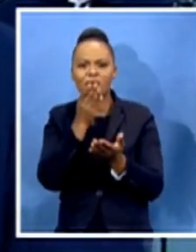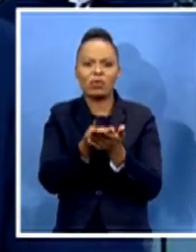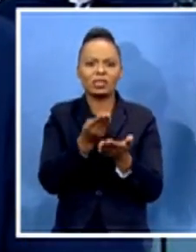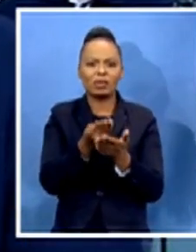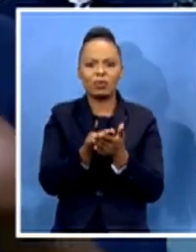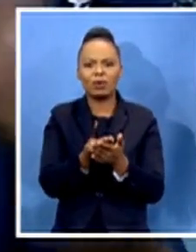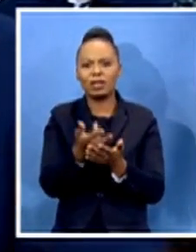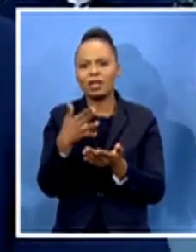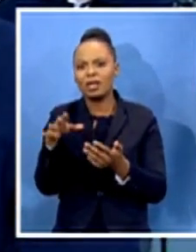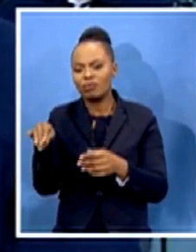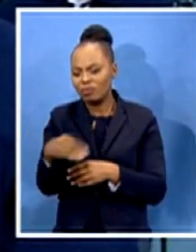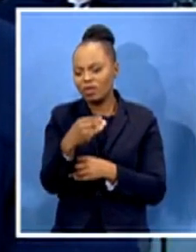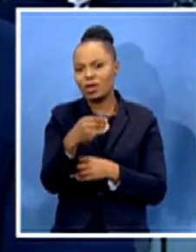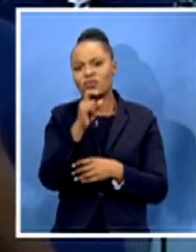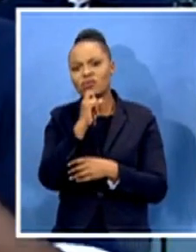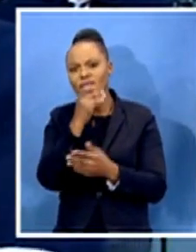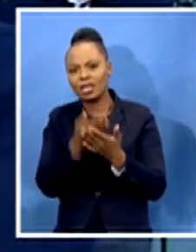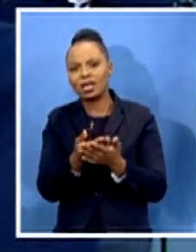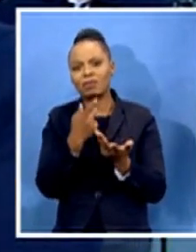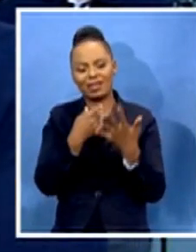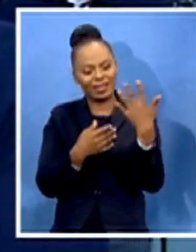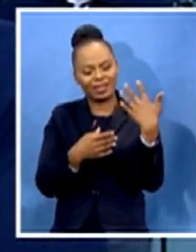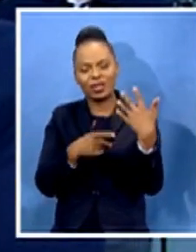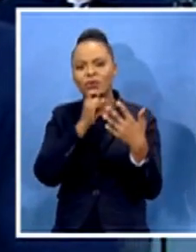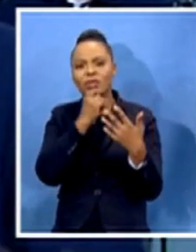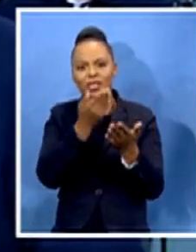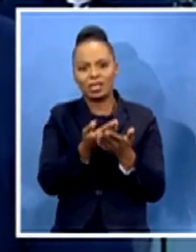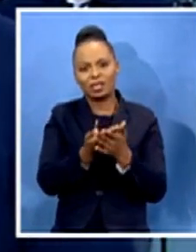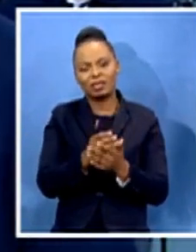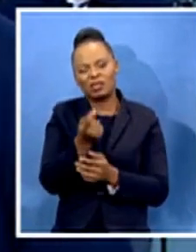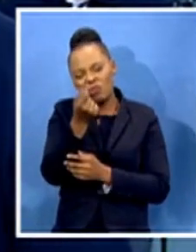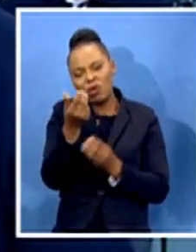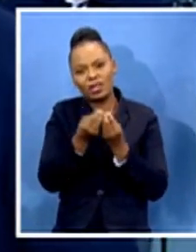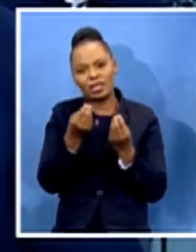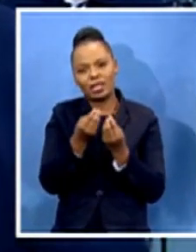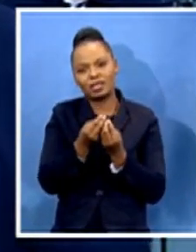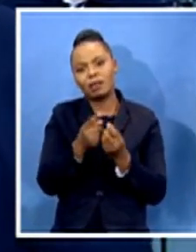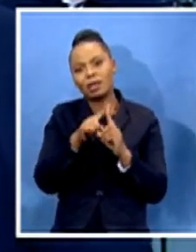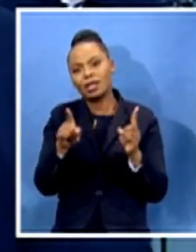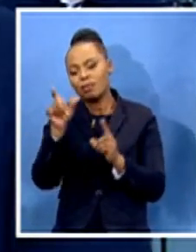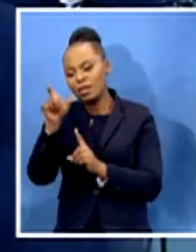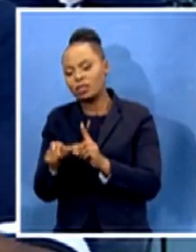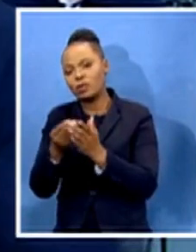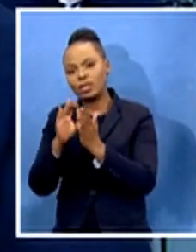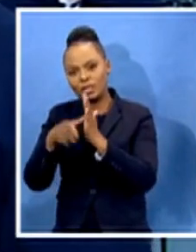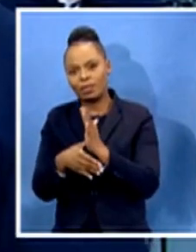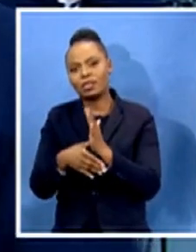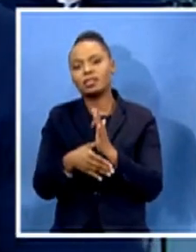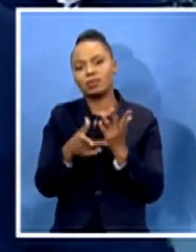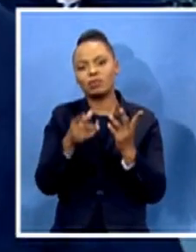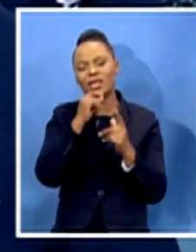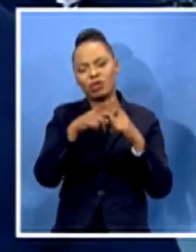So, small as it is in somebody else's eyes, but from someone with disability, that's a huge thing. Even if I can just pick up a jug